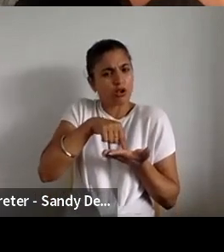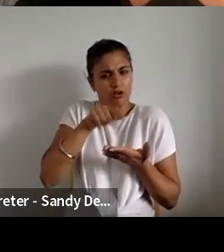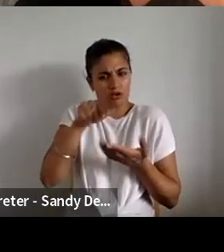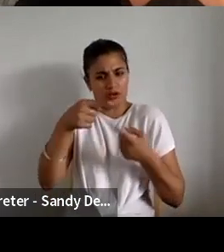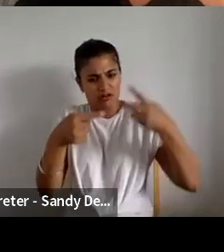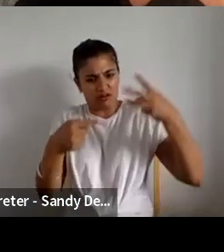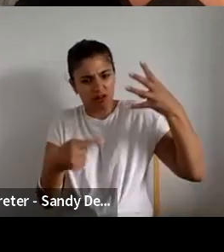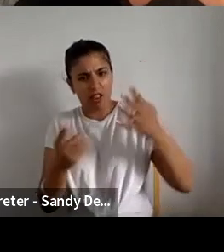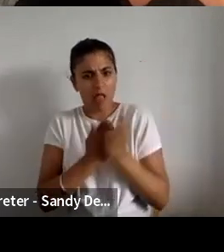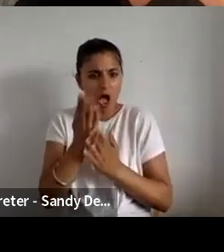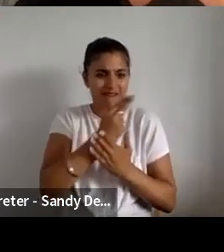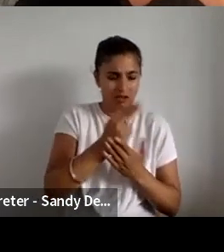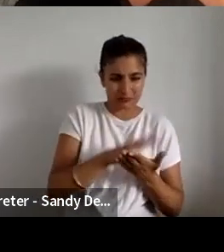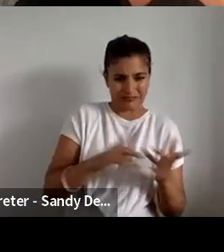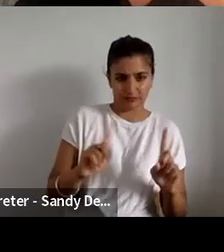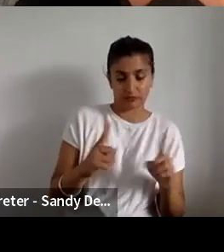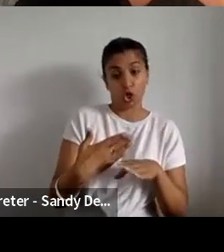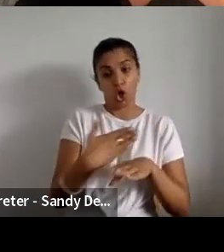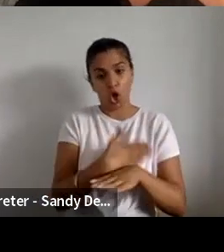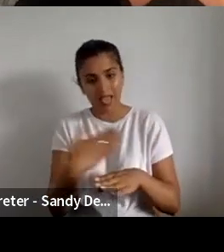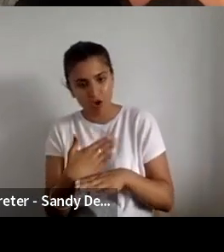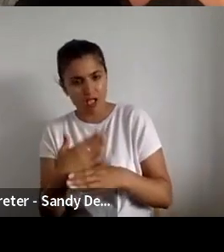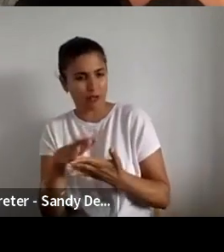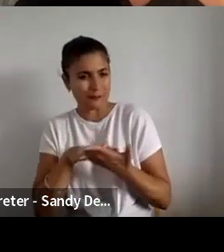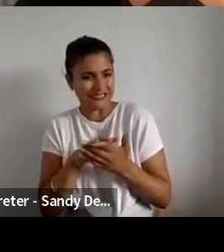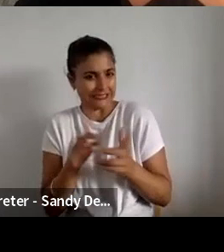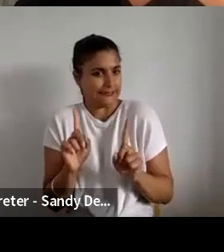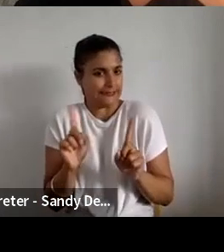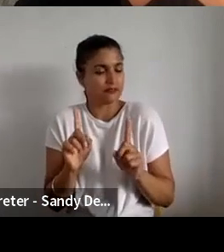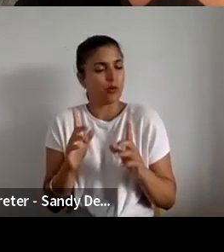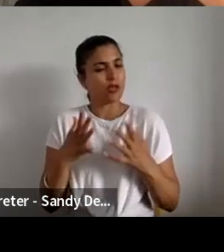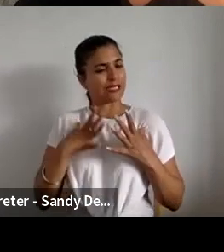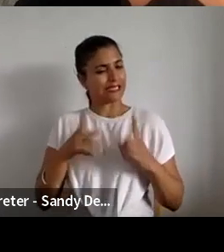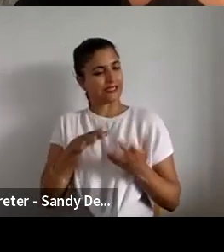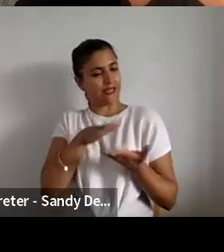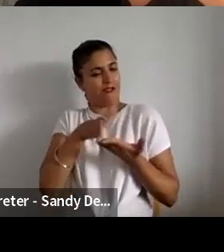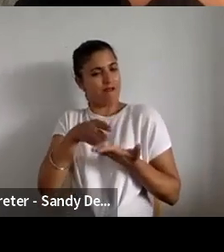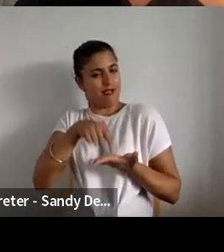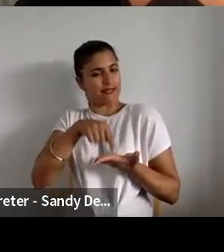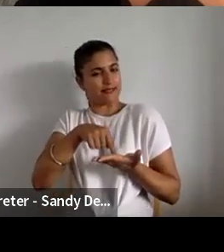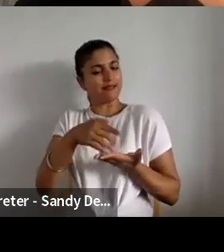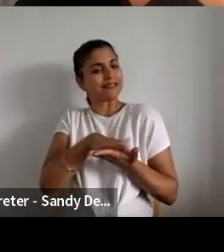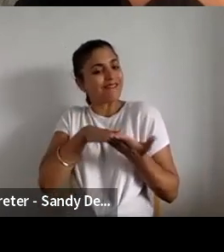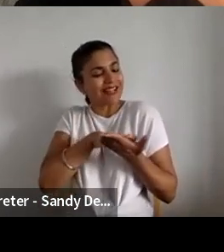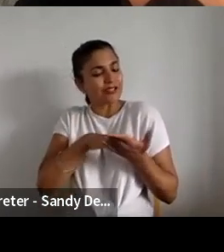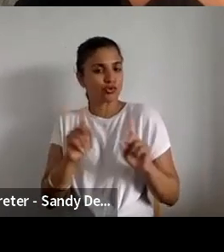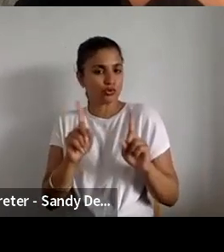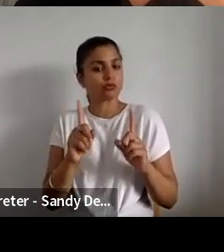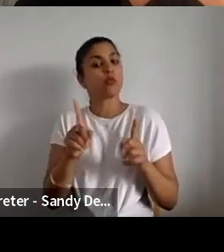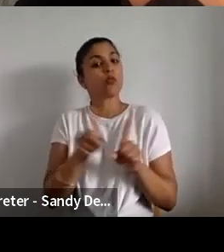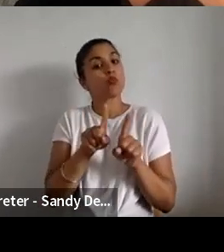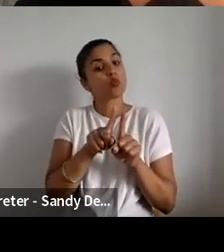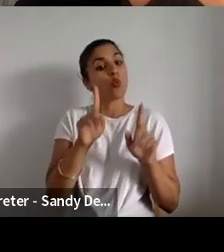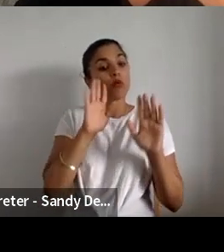And it puts in sharp relief without the kind of project information to look at alongside it.